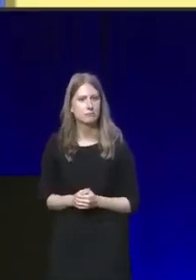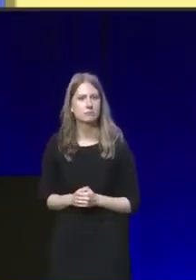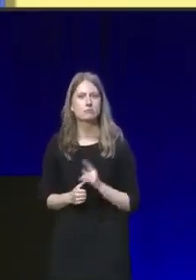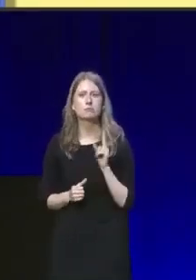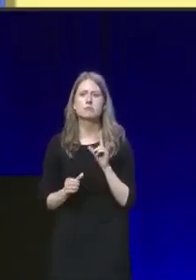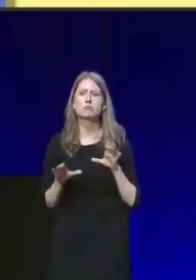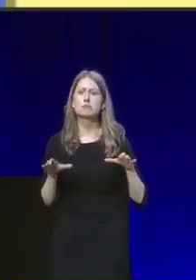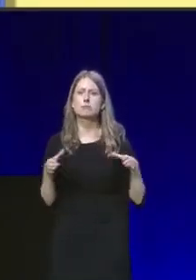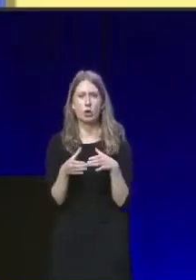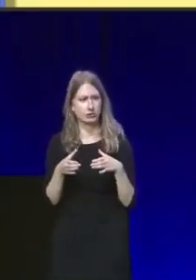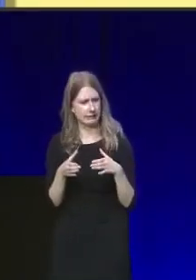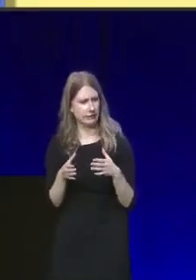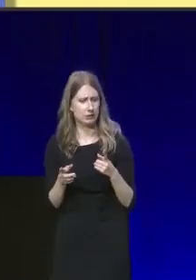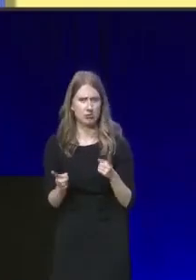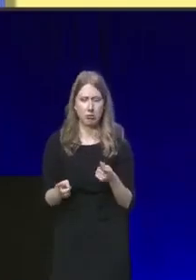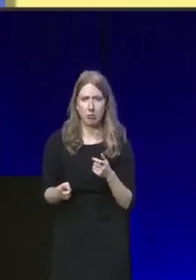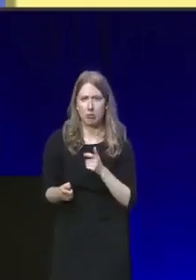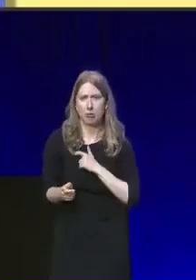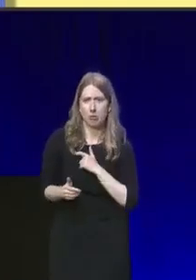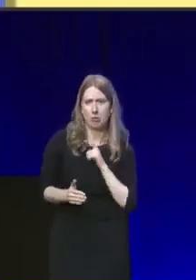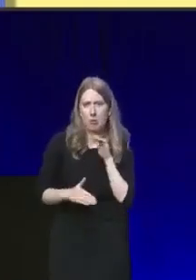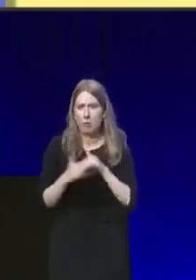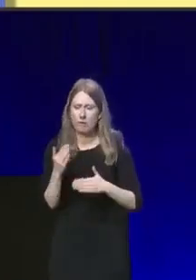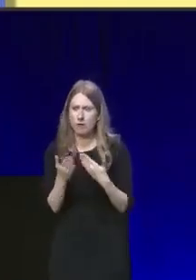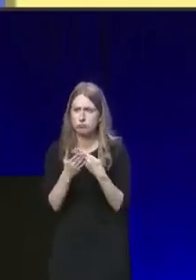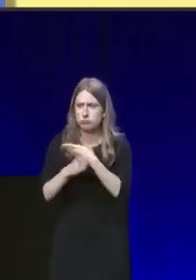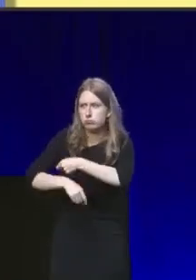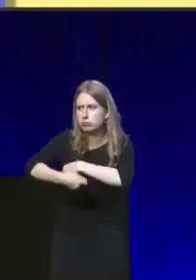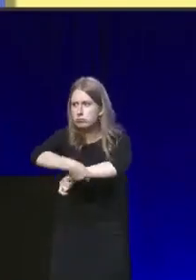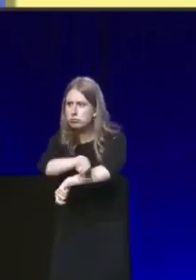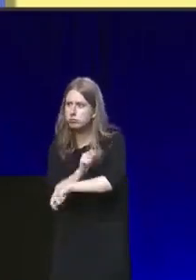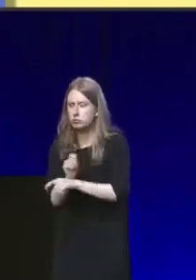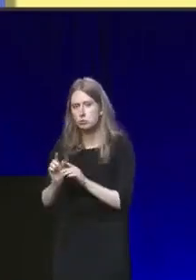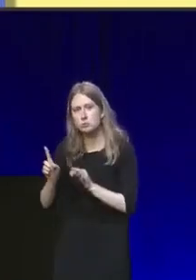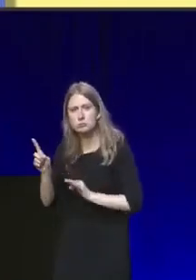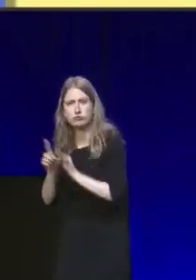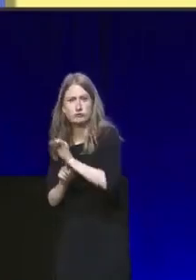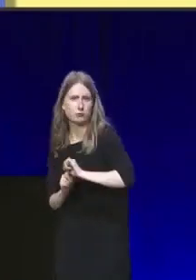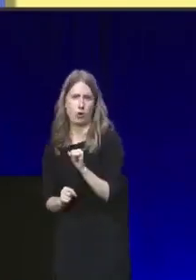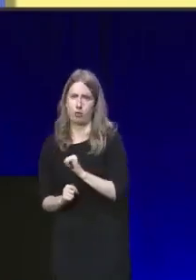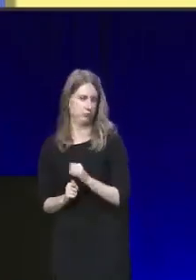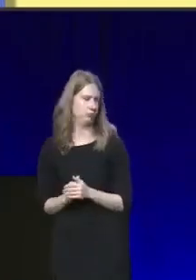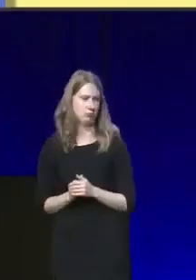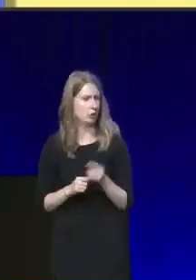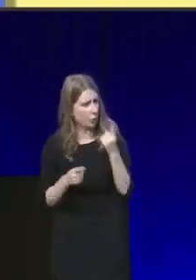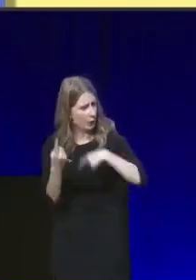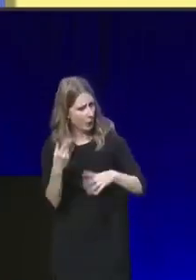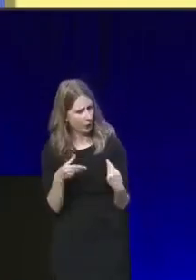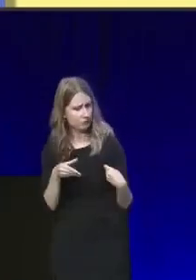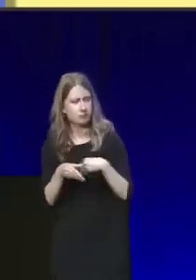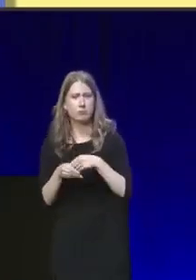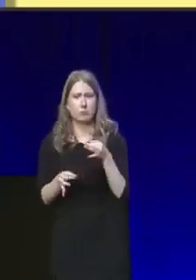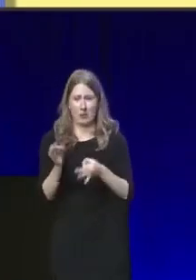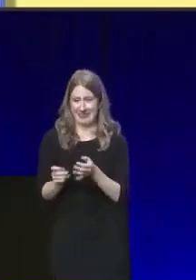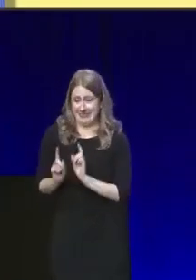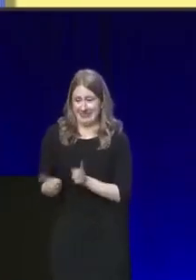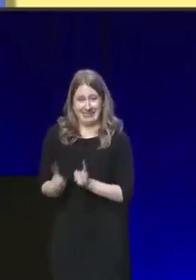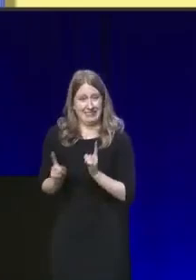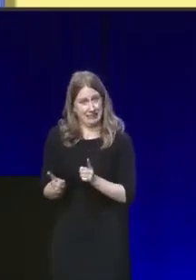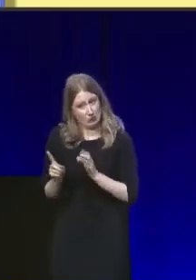been afraid to work hard in pursuit of a better Scotland. That is what we all came into politics to do.